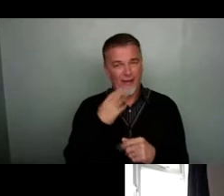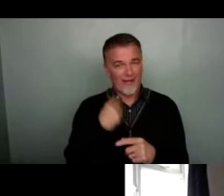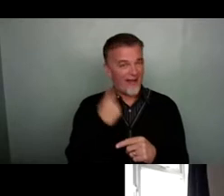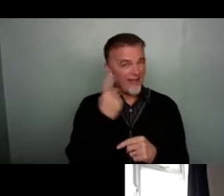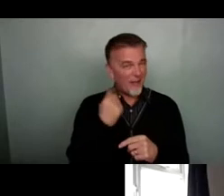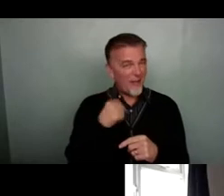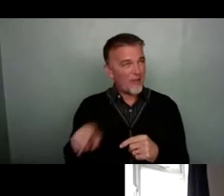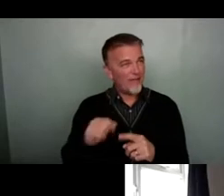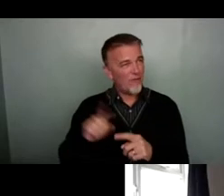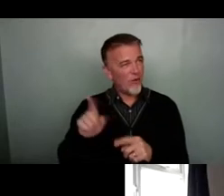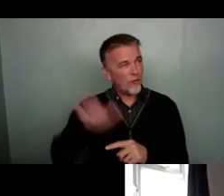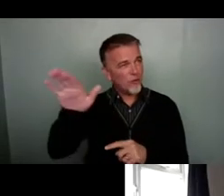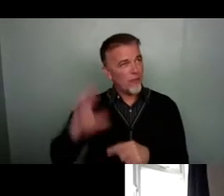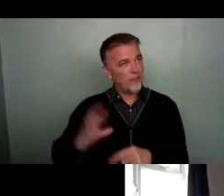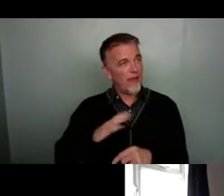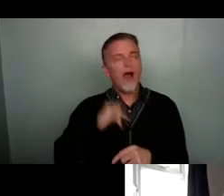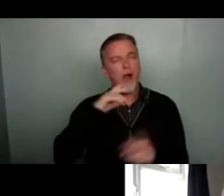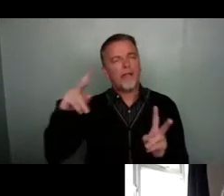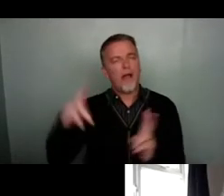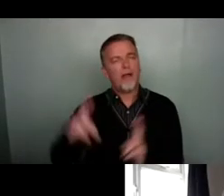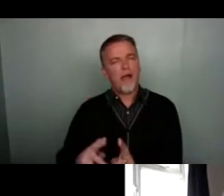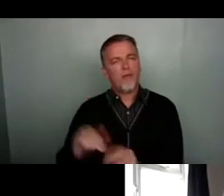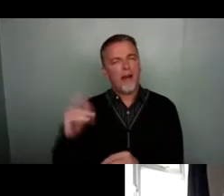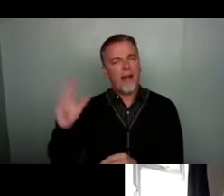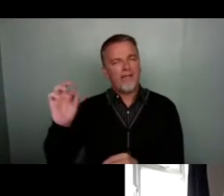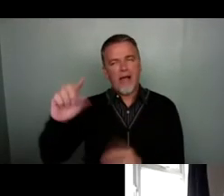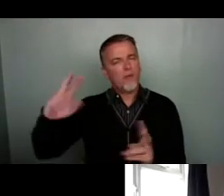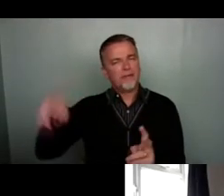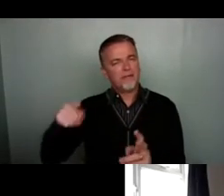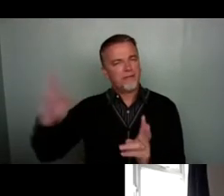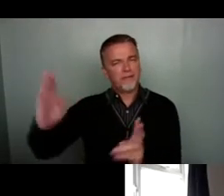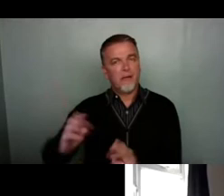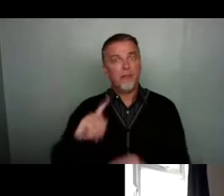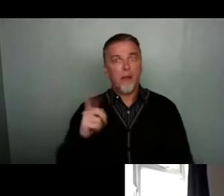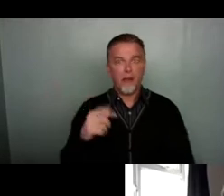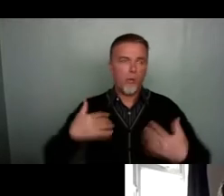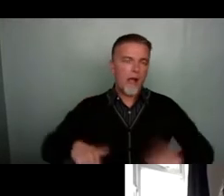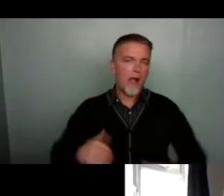it in the future, I'll maybe cut down on that 11 hours. But boy, what an 11 hours it was.